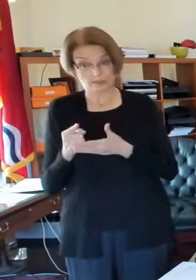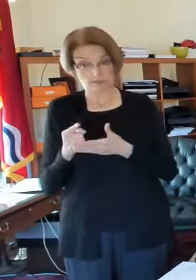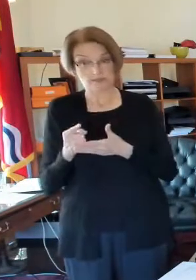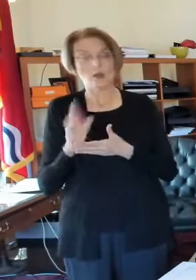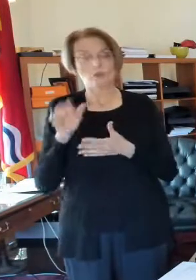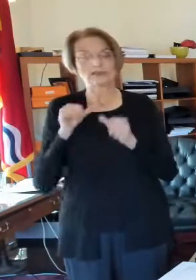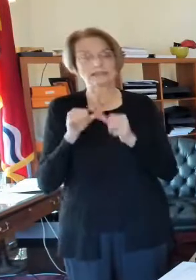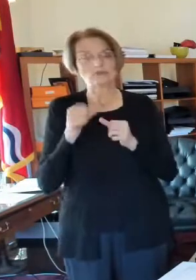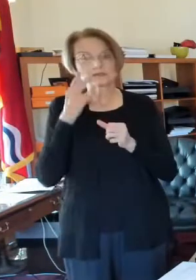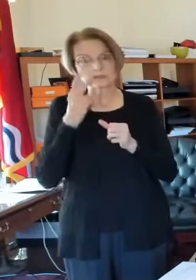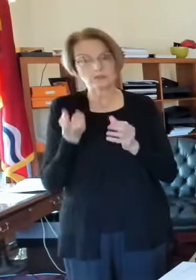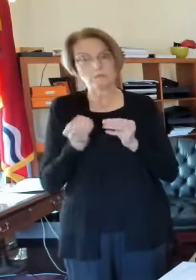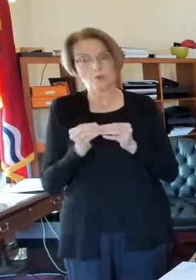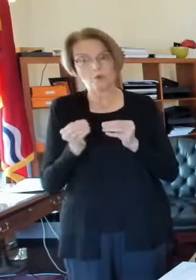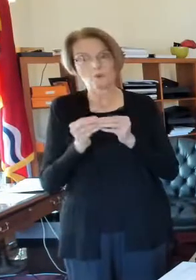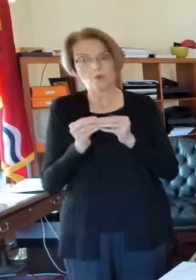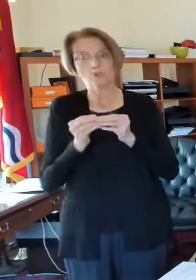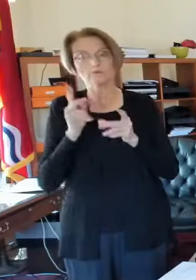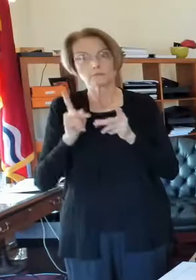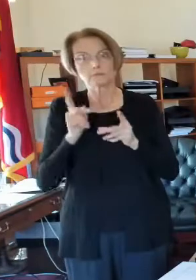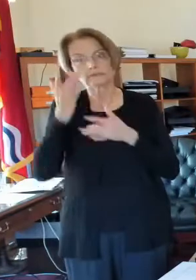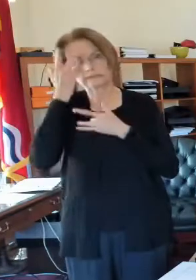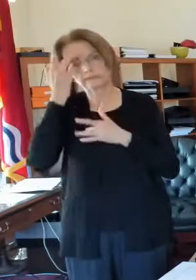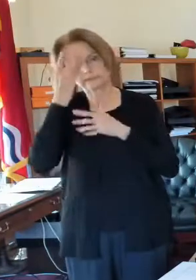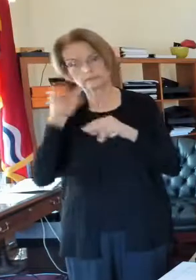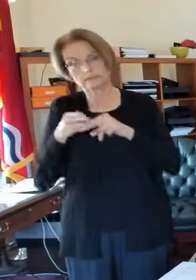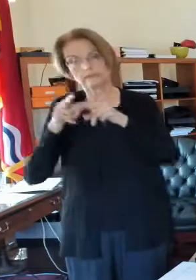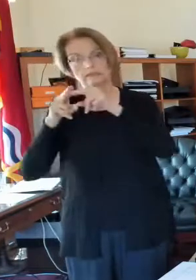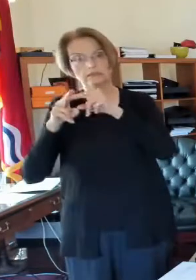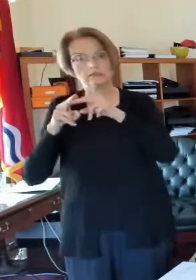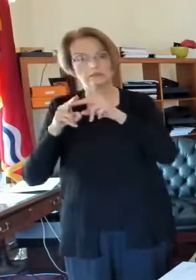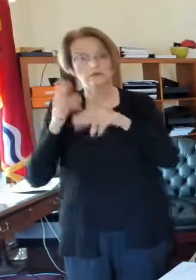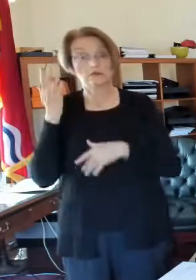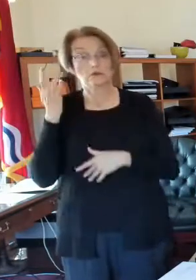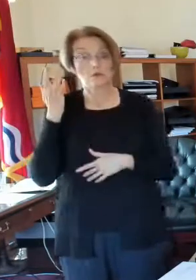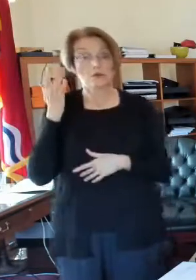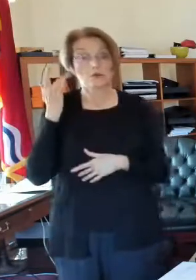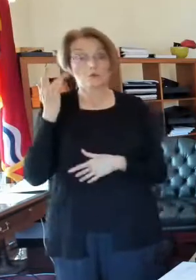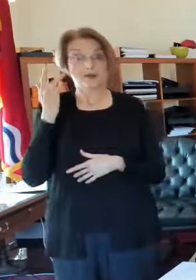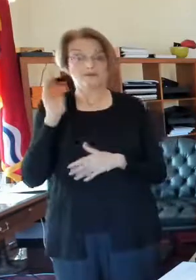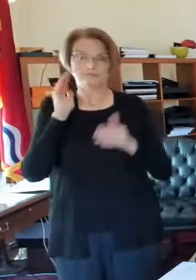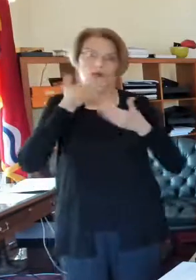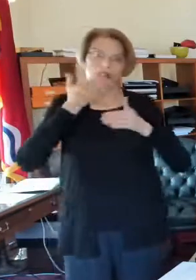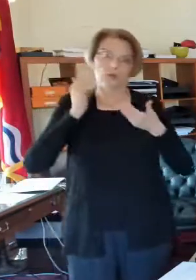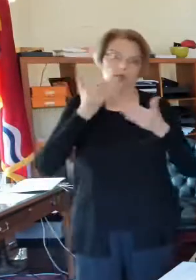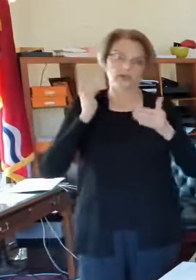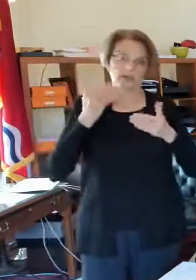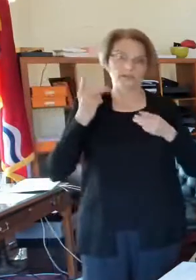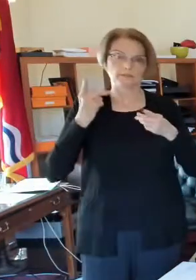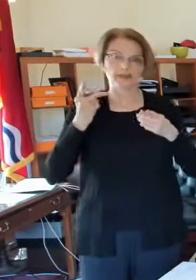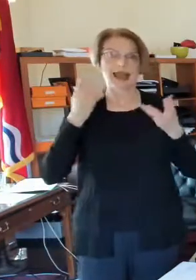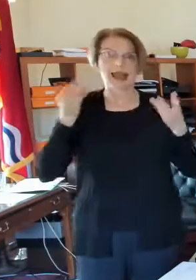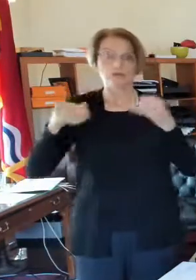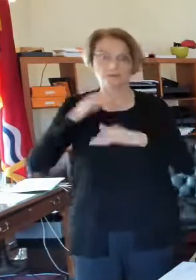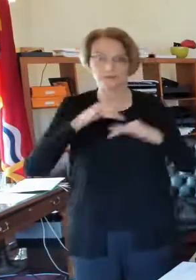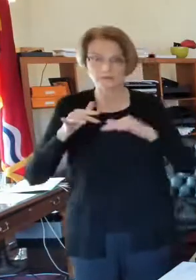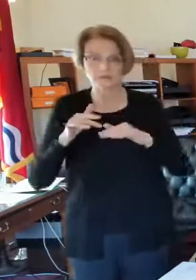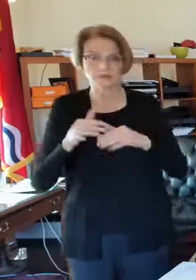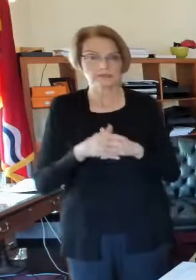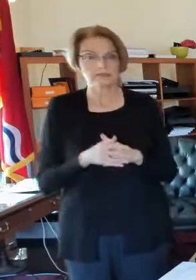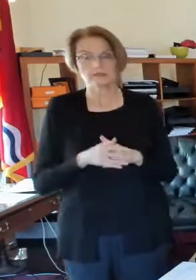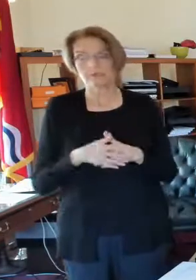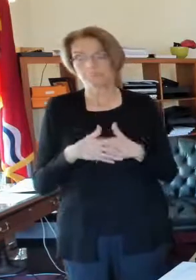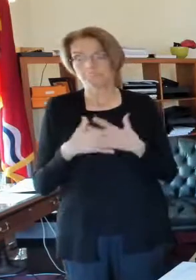uptick in our cases, number of cases, because of the social activities that happened over Halloween, and these didn't have to be big